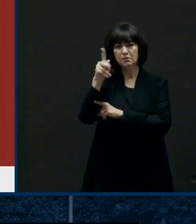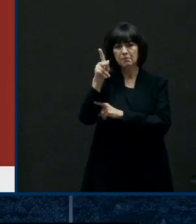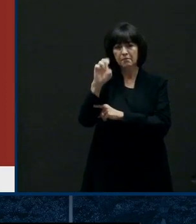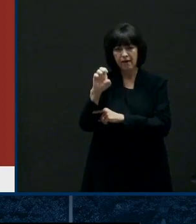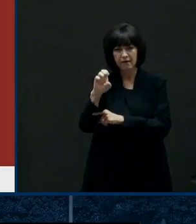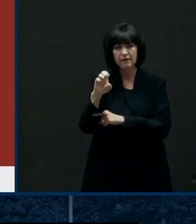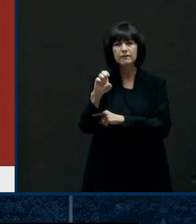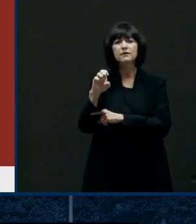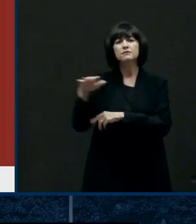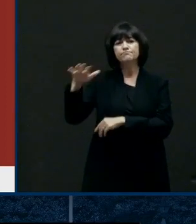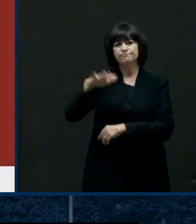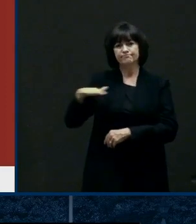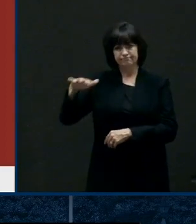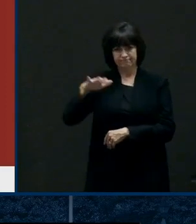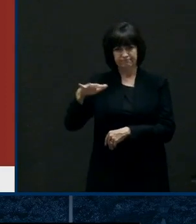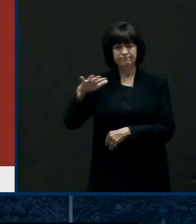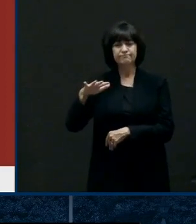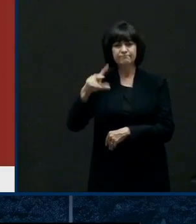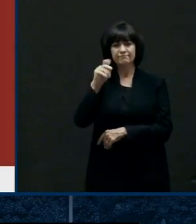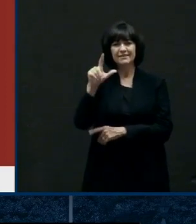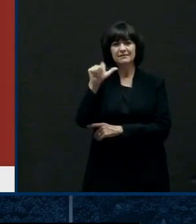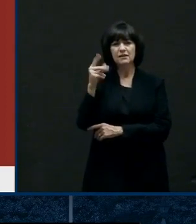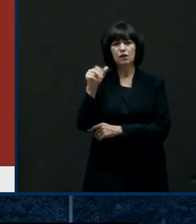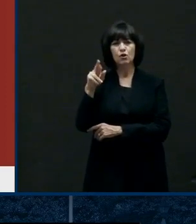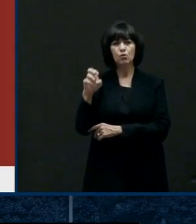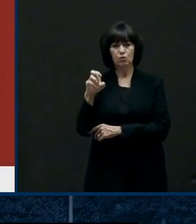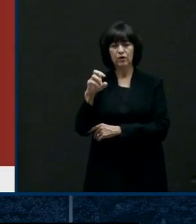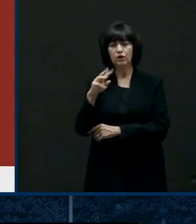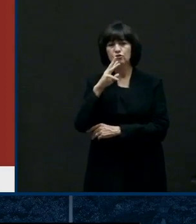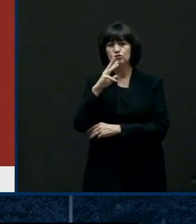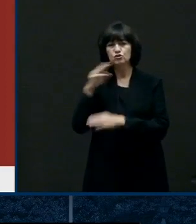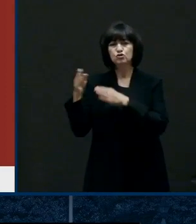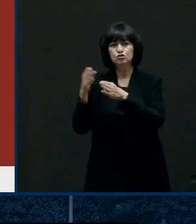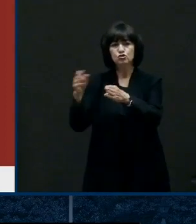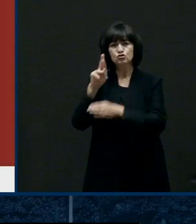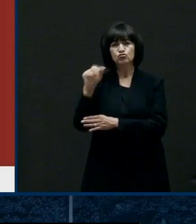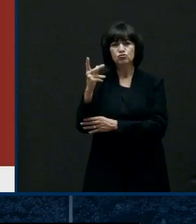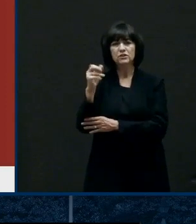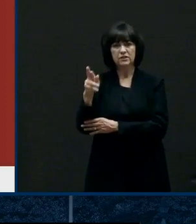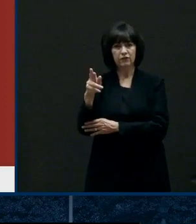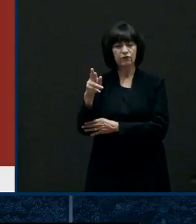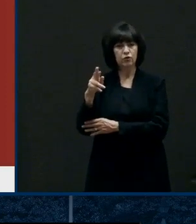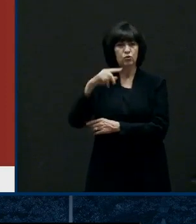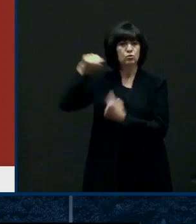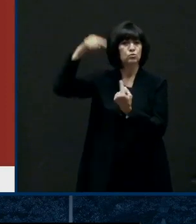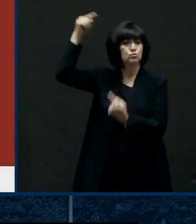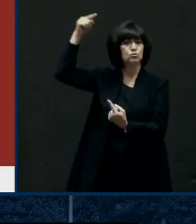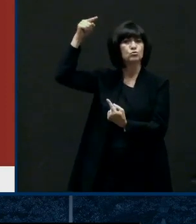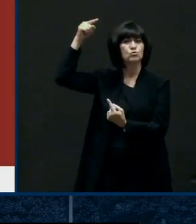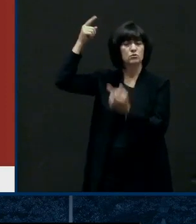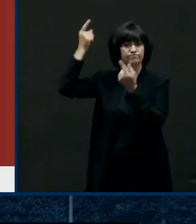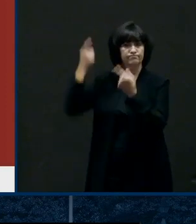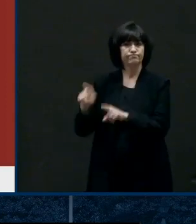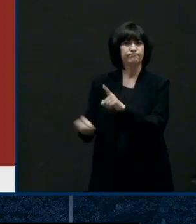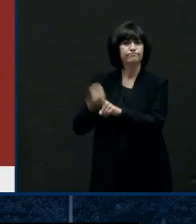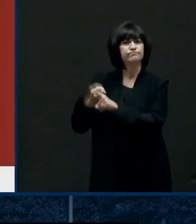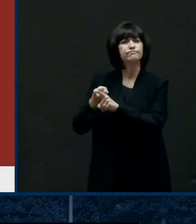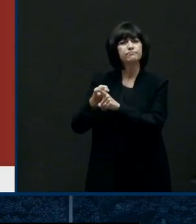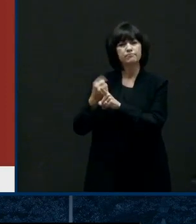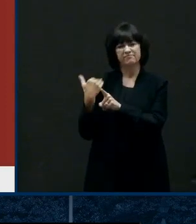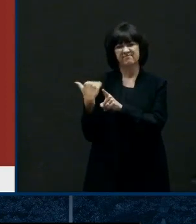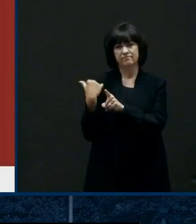confirmation of a tornado, a touchdown there on on Friday and certainly experienced